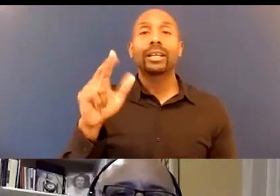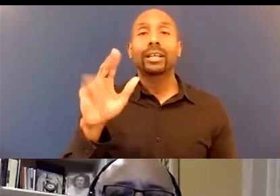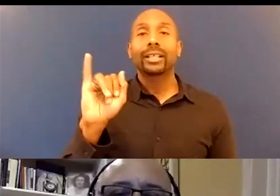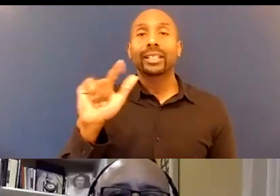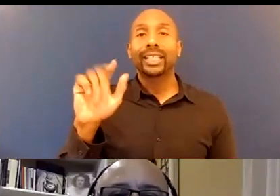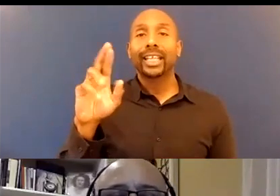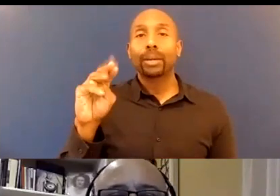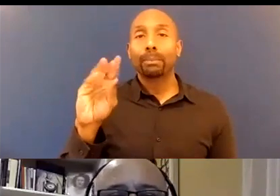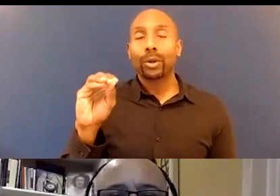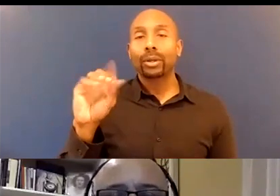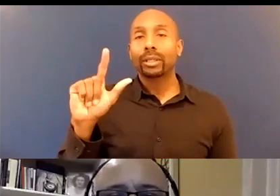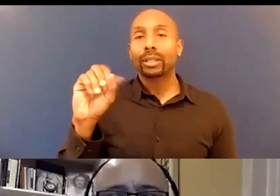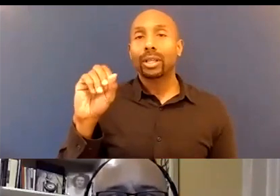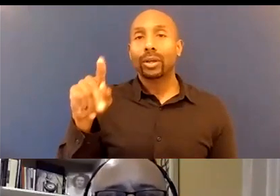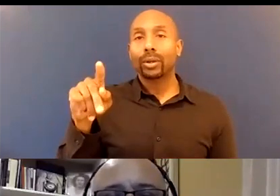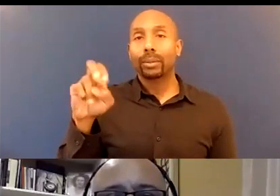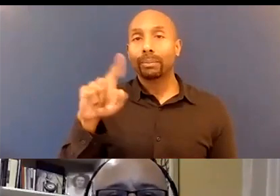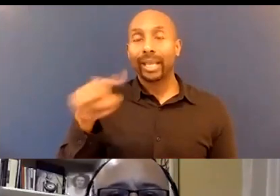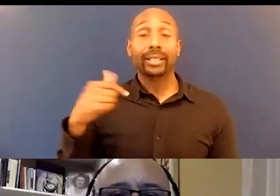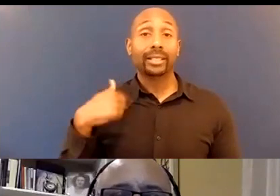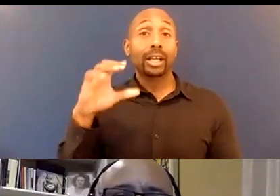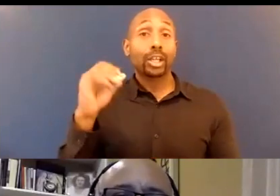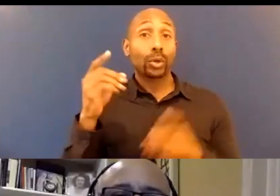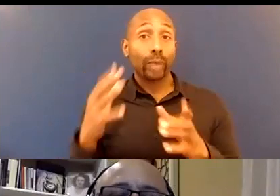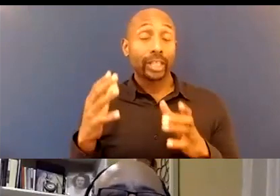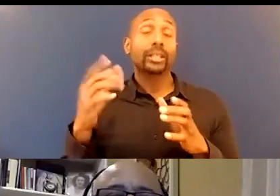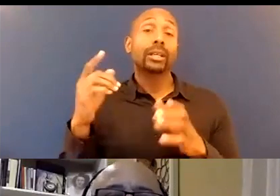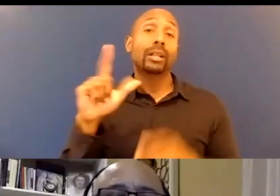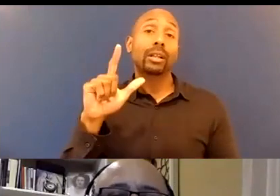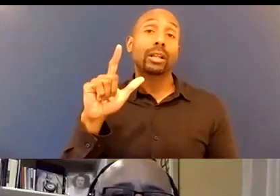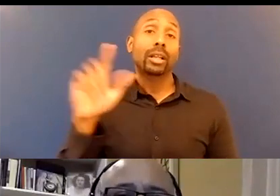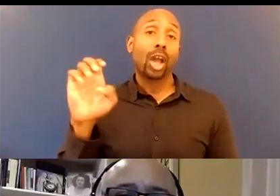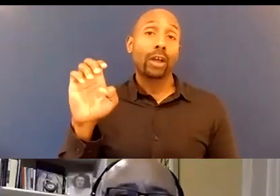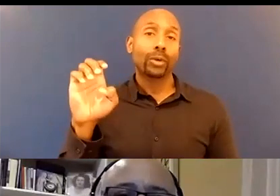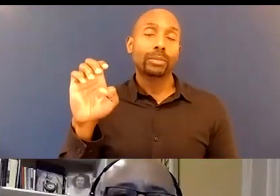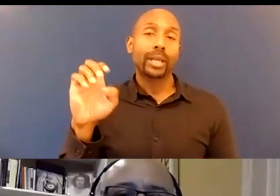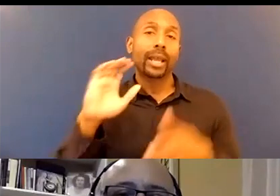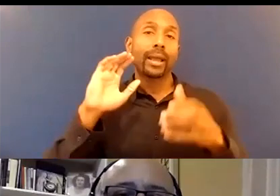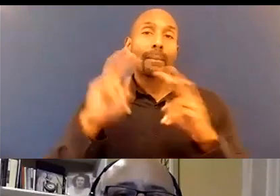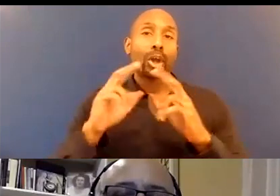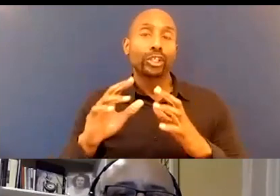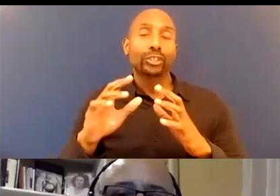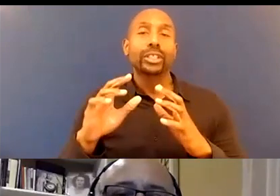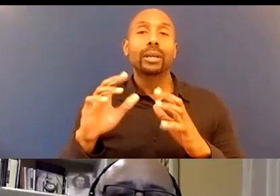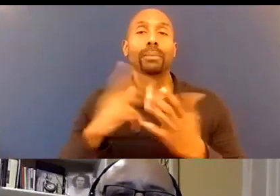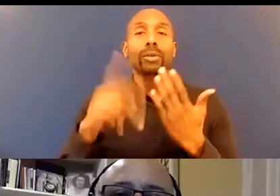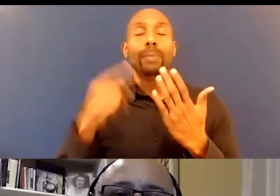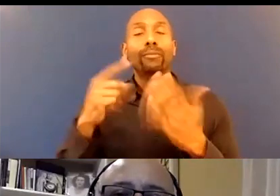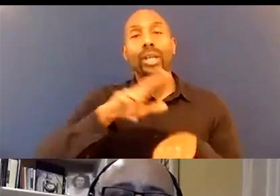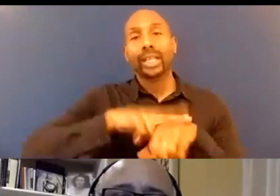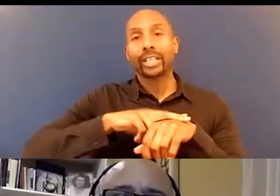I co-direct the law enforcement partnership program for uh National Coalition Building Institute